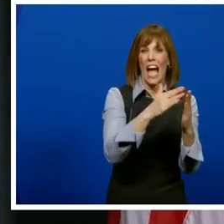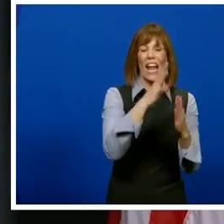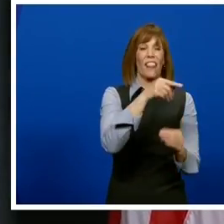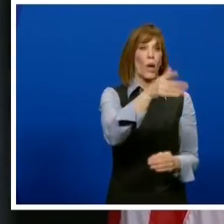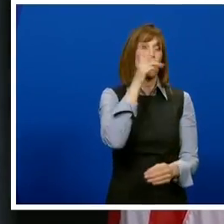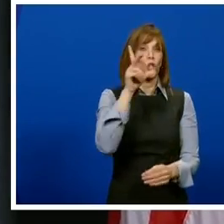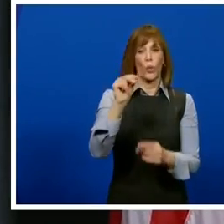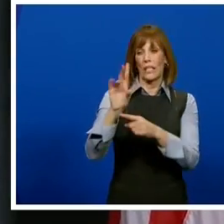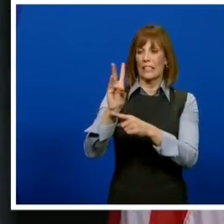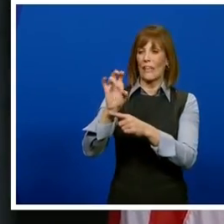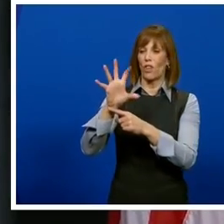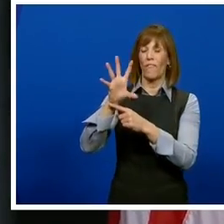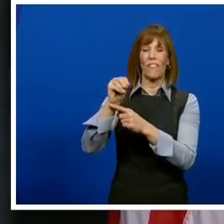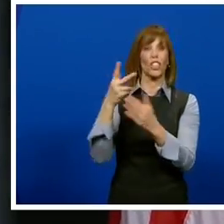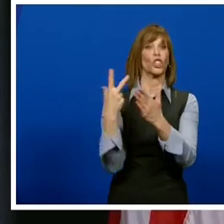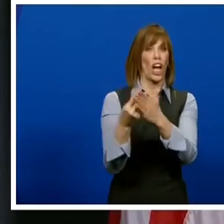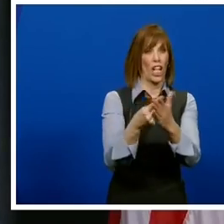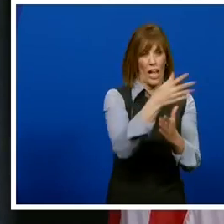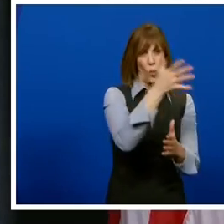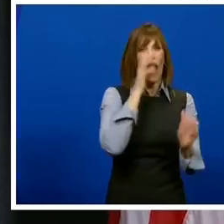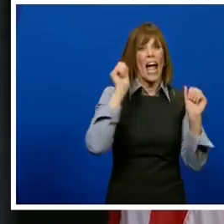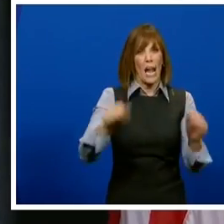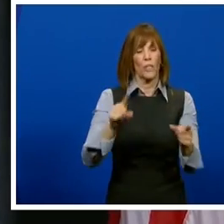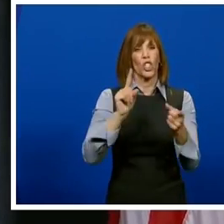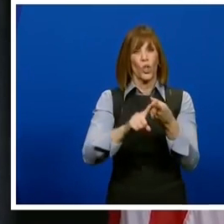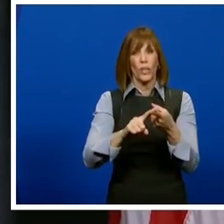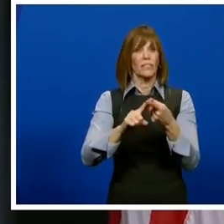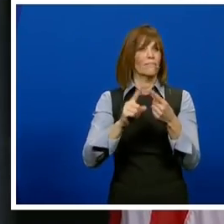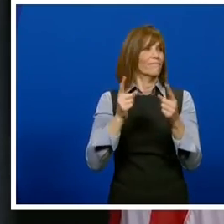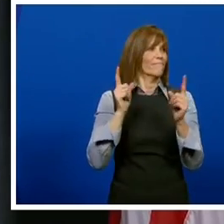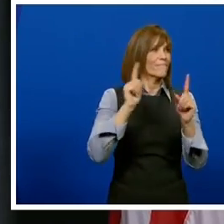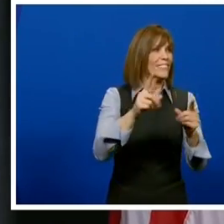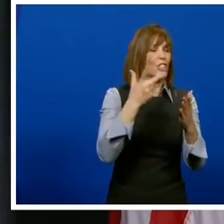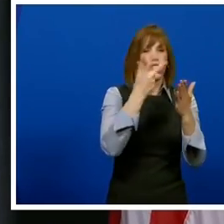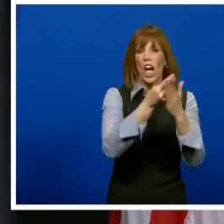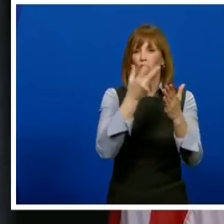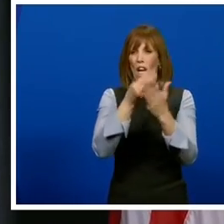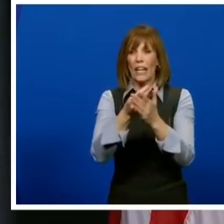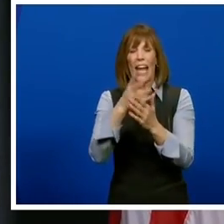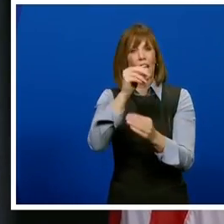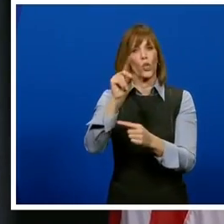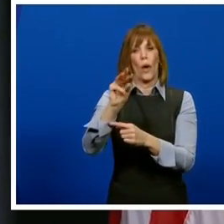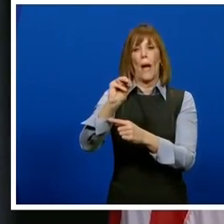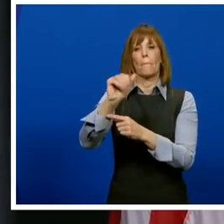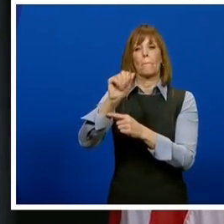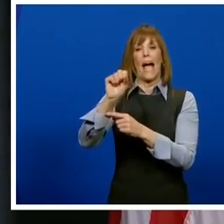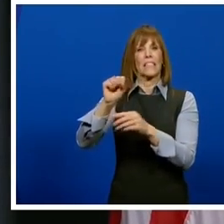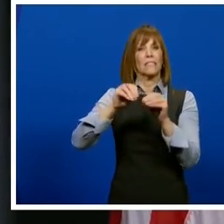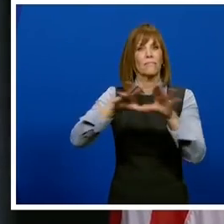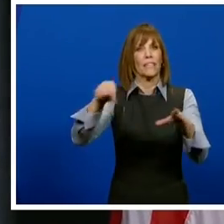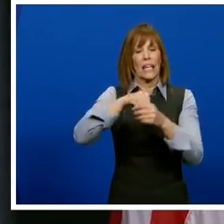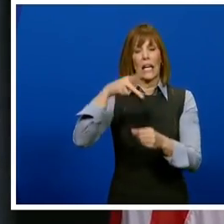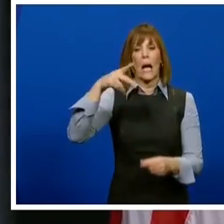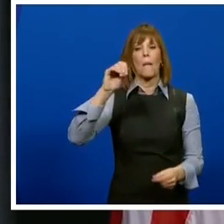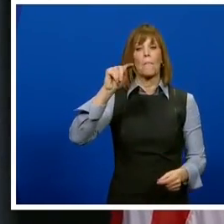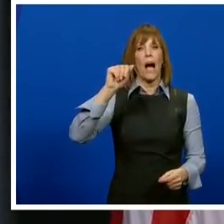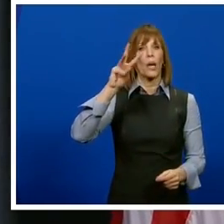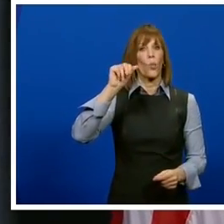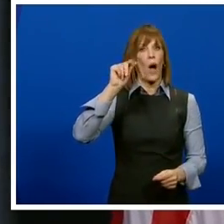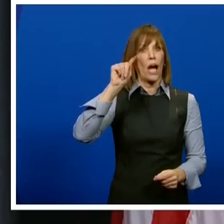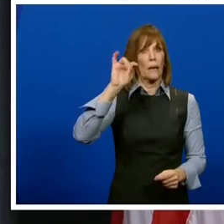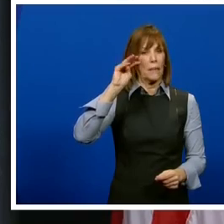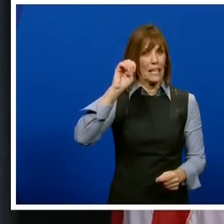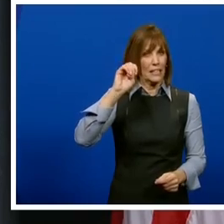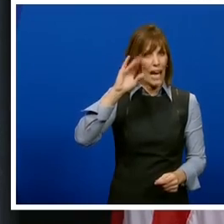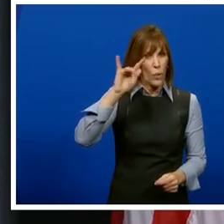it's about 750 doses that they're going to be able to go through pot has done some great mass vaccination clinics in Pottawatomie County. Scott County